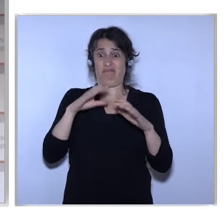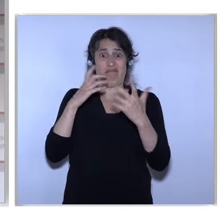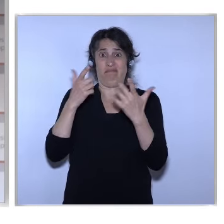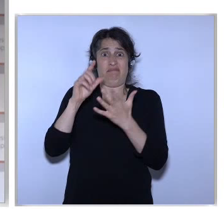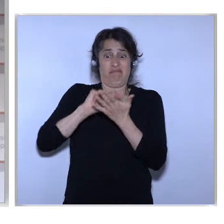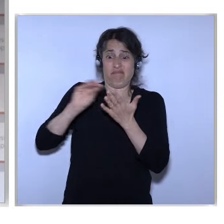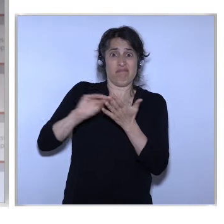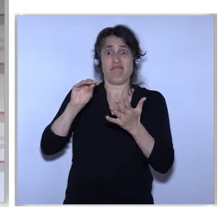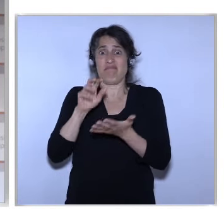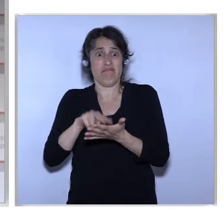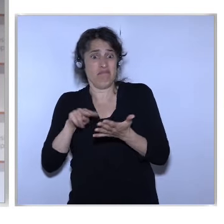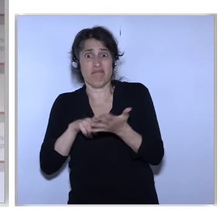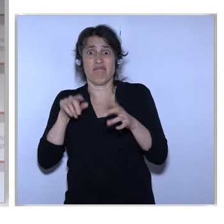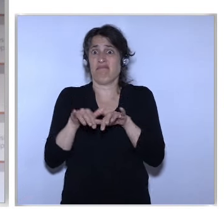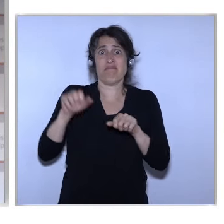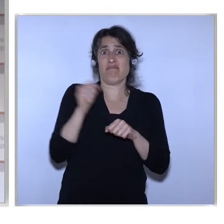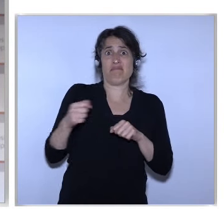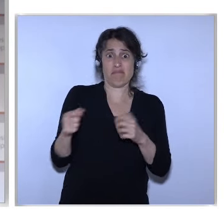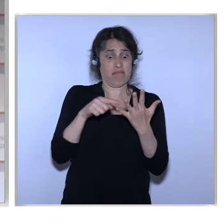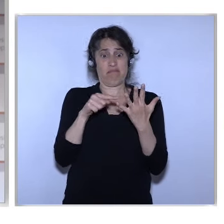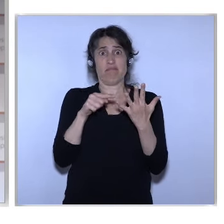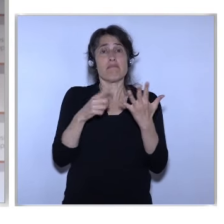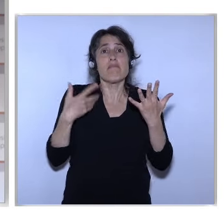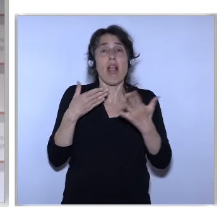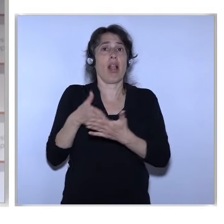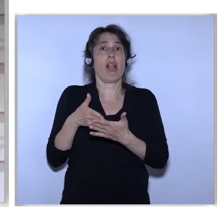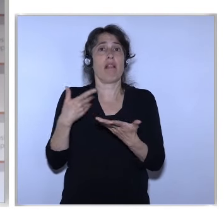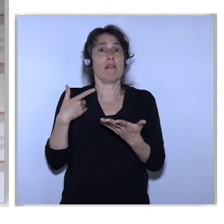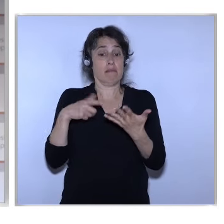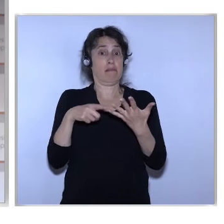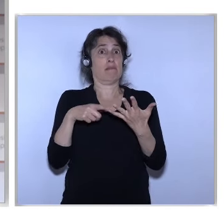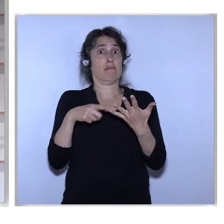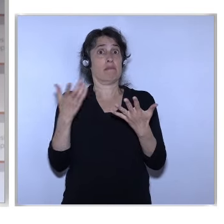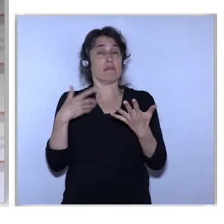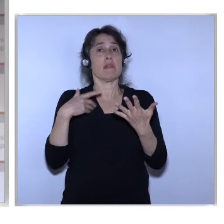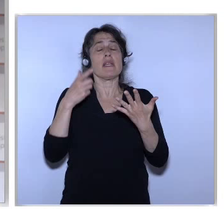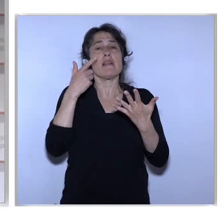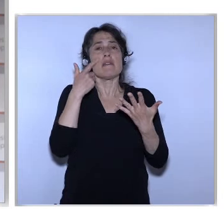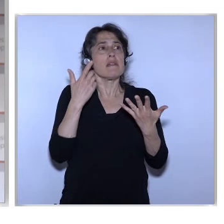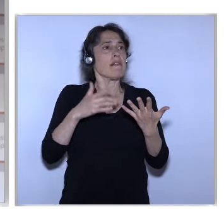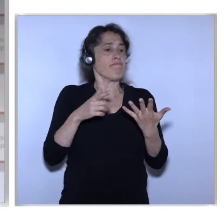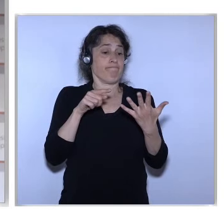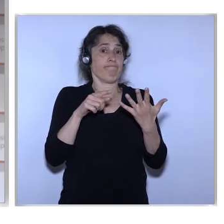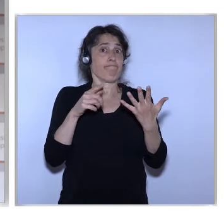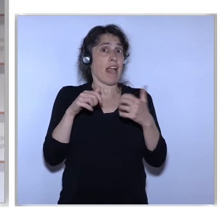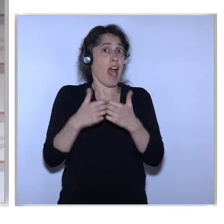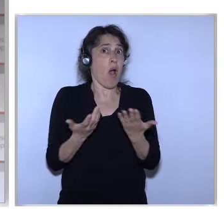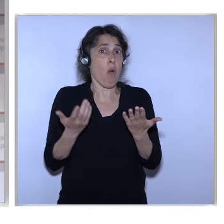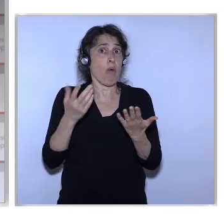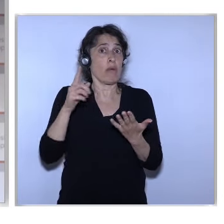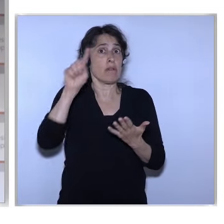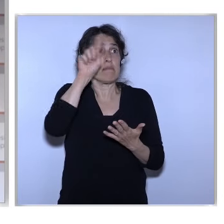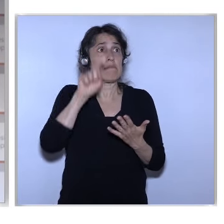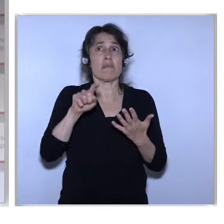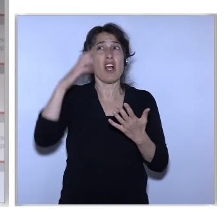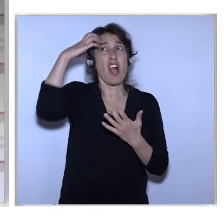For People Who Are Not Even Not Just Connected But Who Are Who Don't Feel Who Already Feel